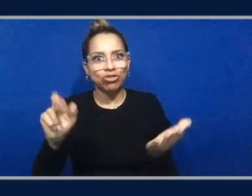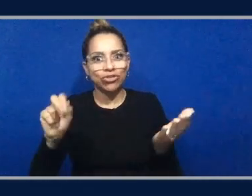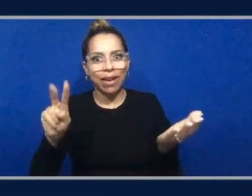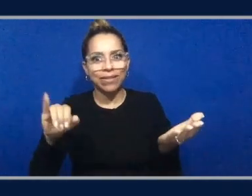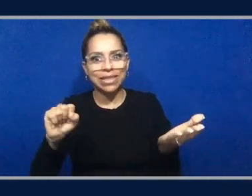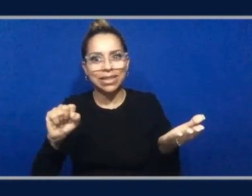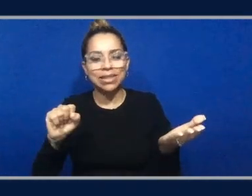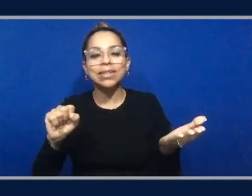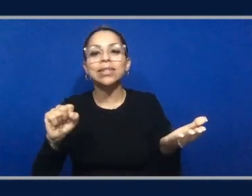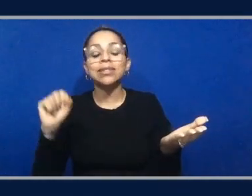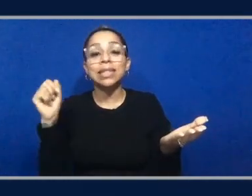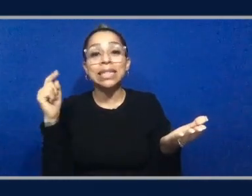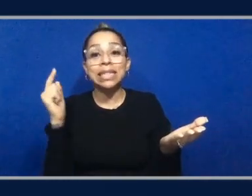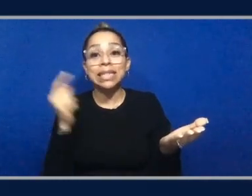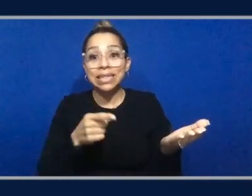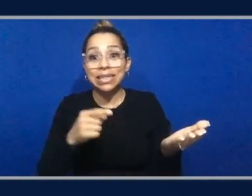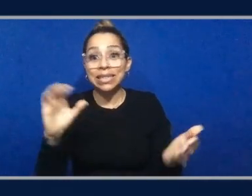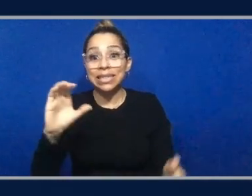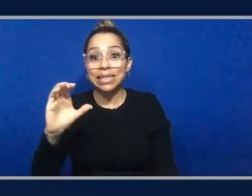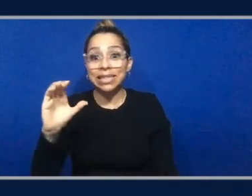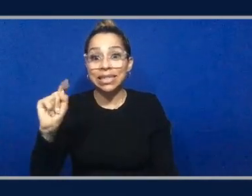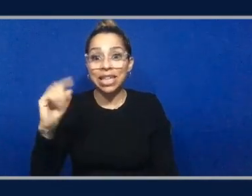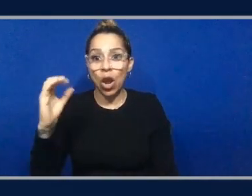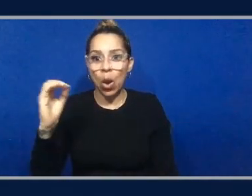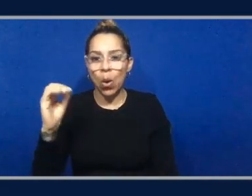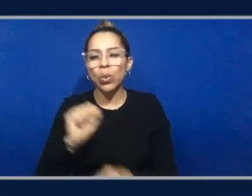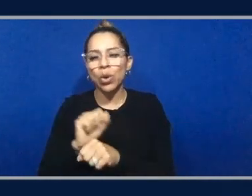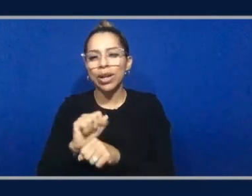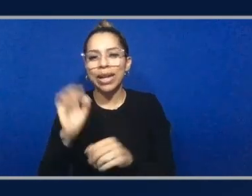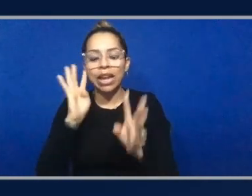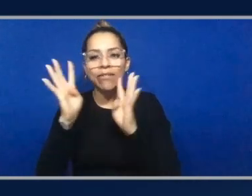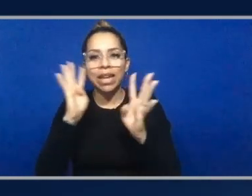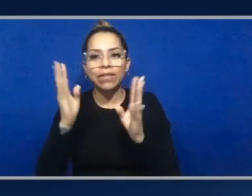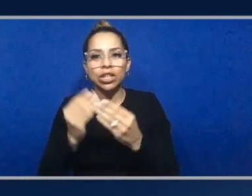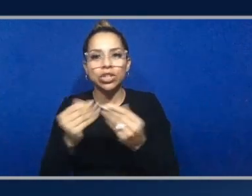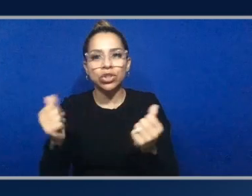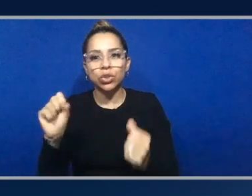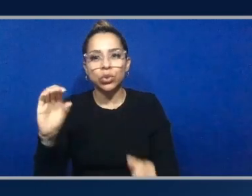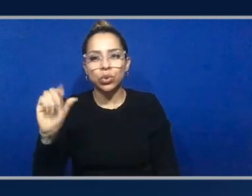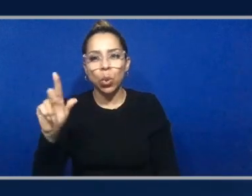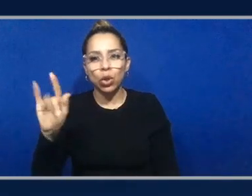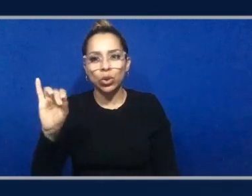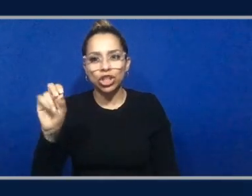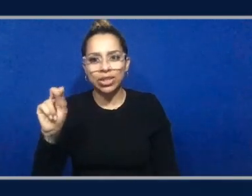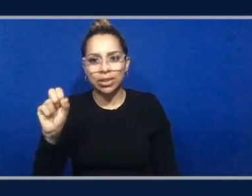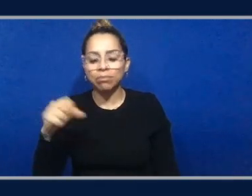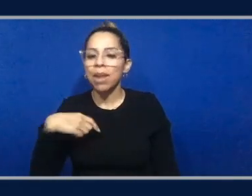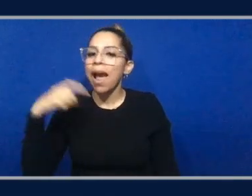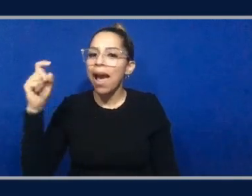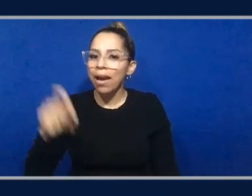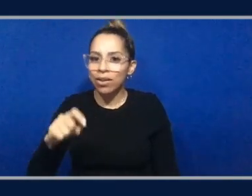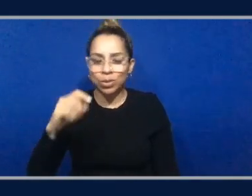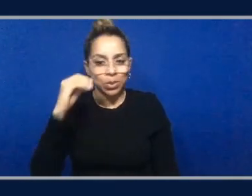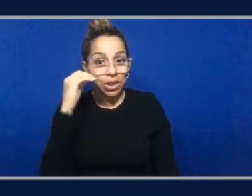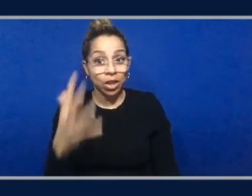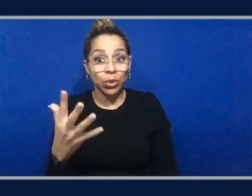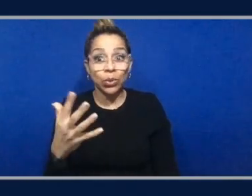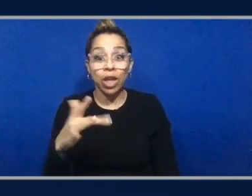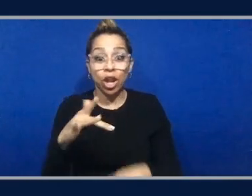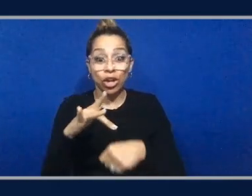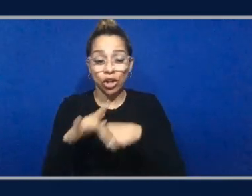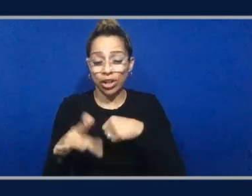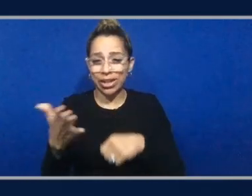He is the CTO over at Innovative Solutions. But I would be remiss if I didn't say that early on in the career,